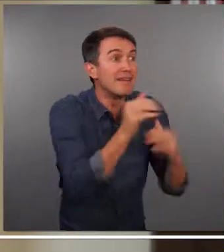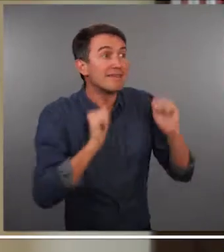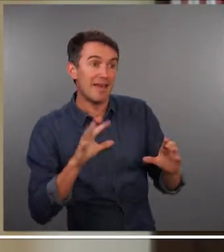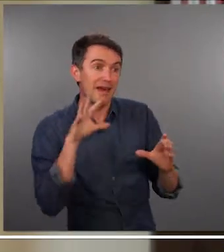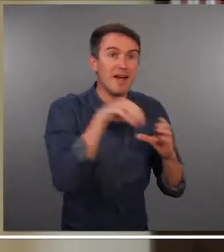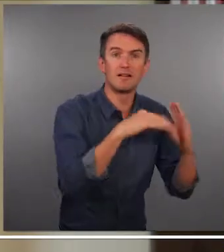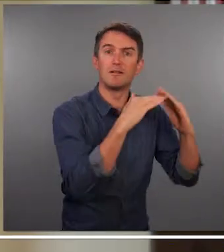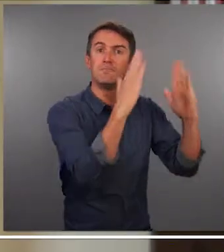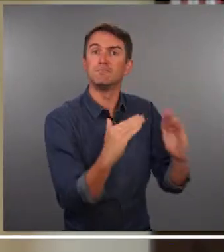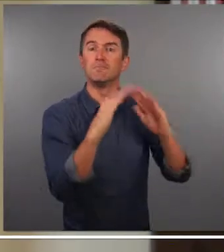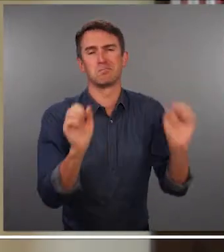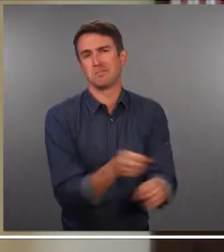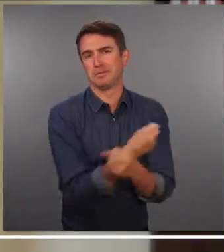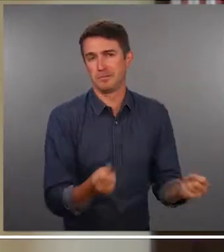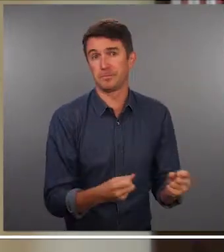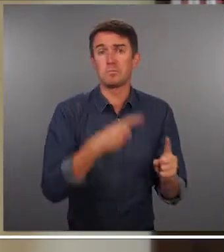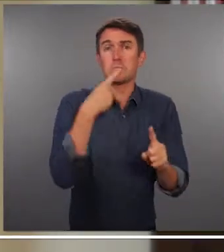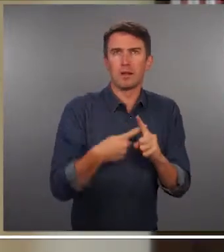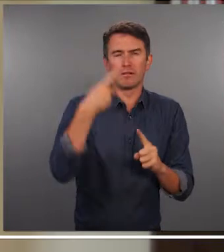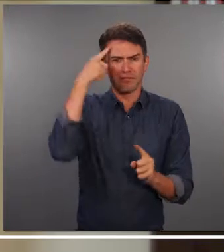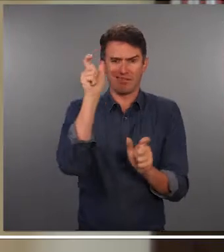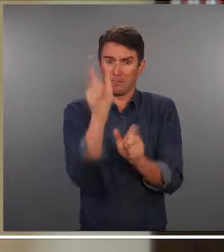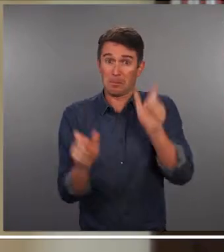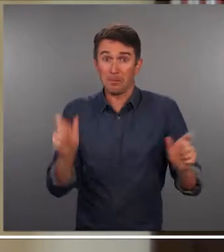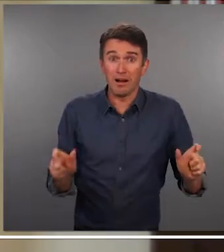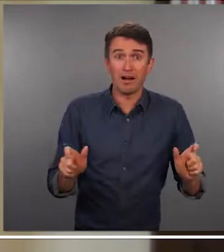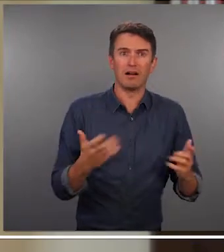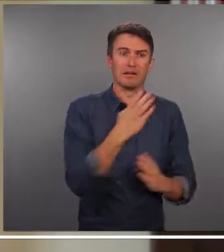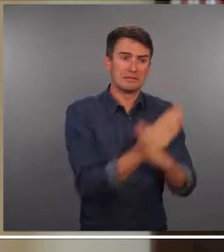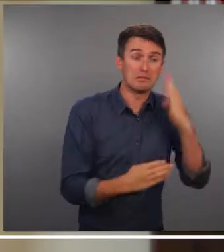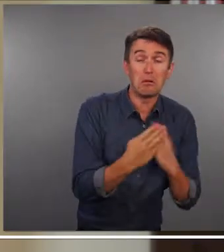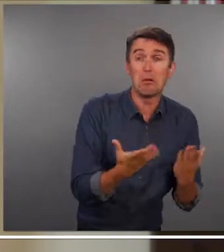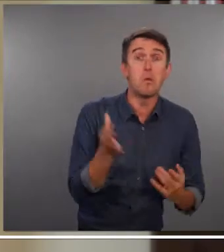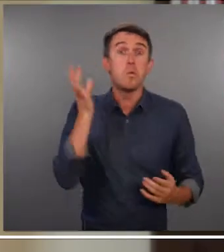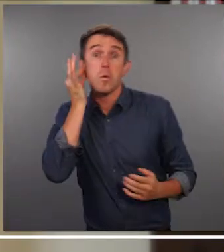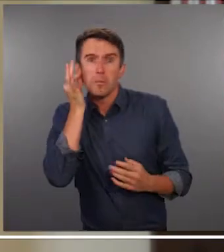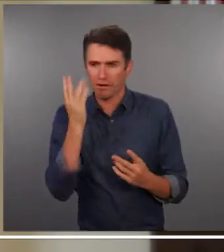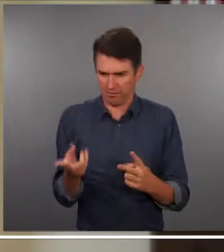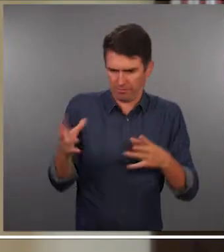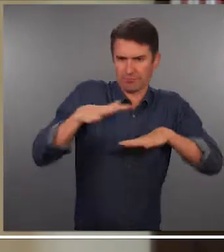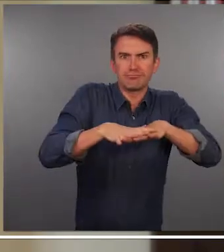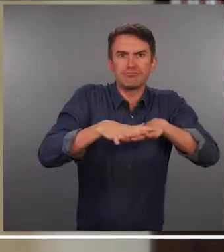And again, when we talk about intersectionality for the women with disabilities, becomes more complicated